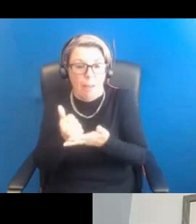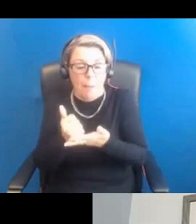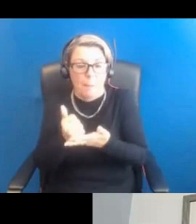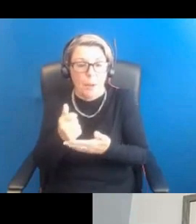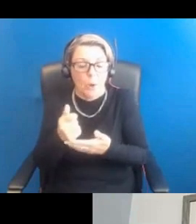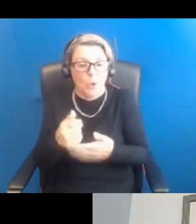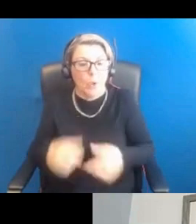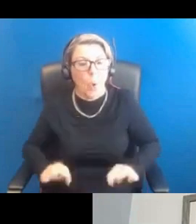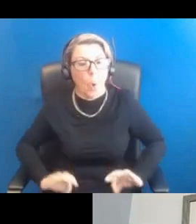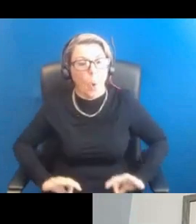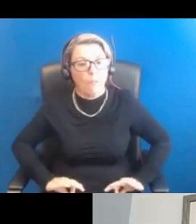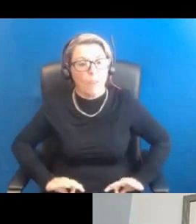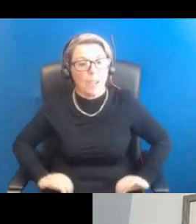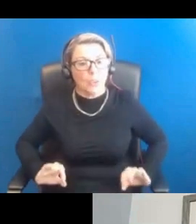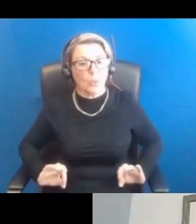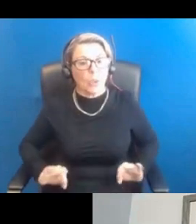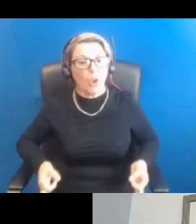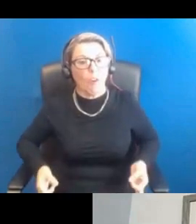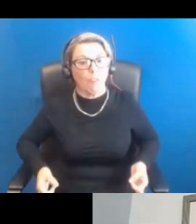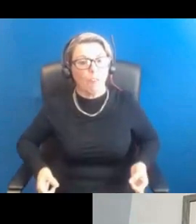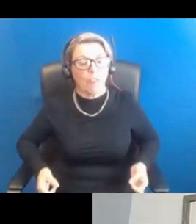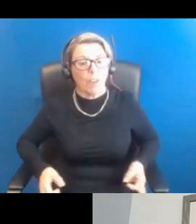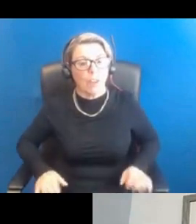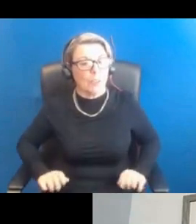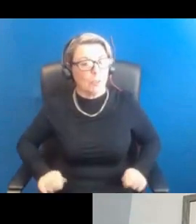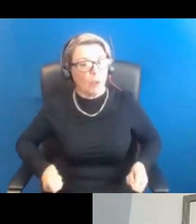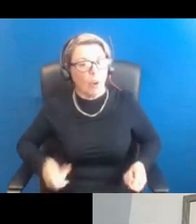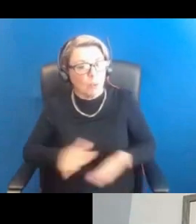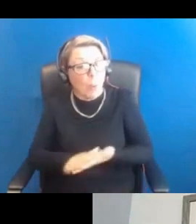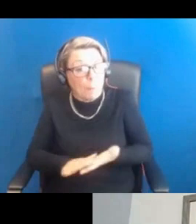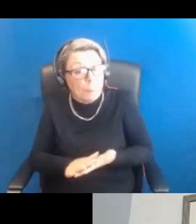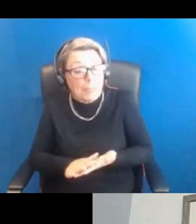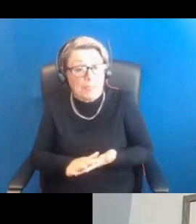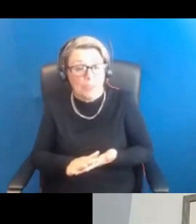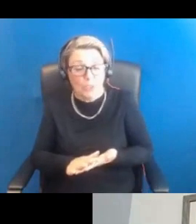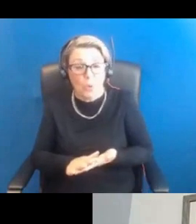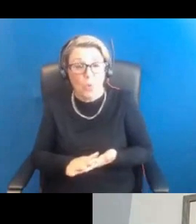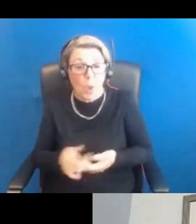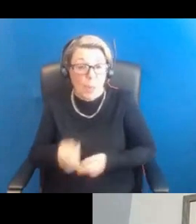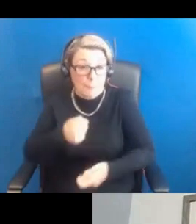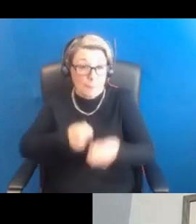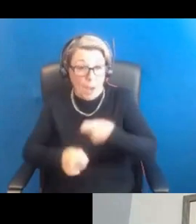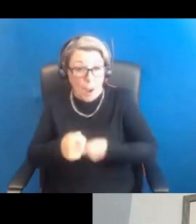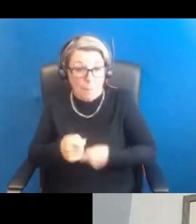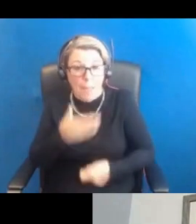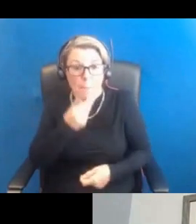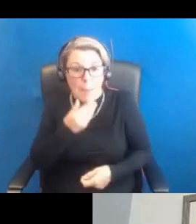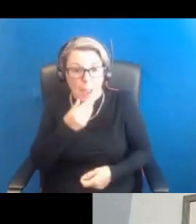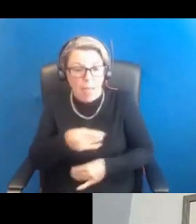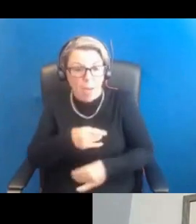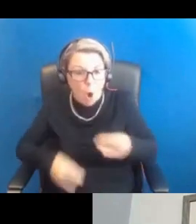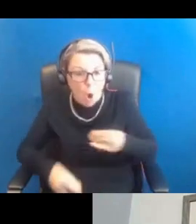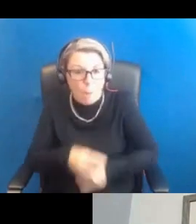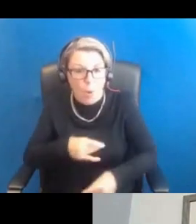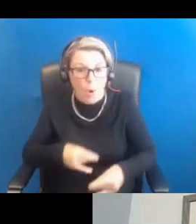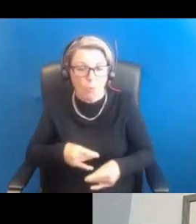off, and these little paused eggs in the ovary will produce a little bit extra male-type hormone. And by switching off the ovary, that male-type